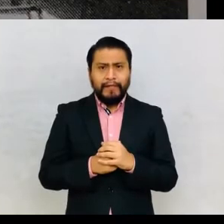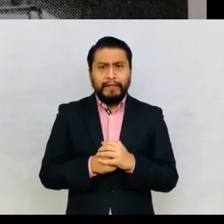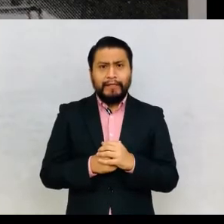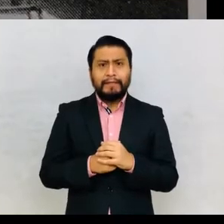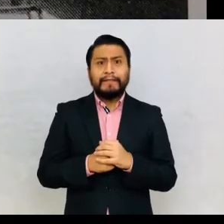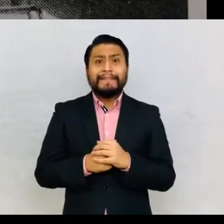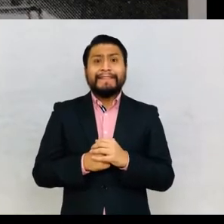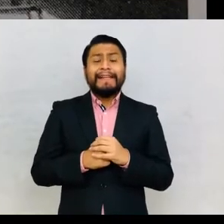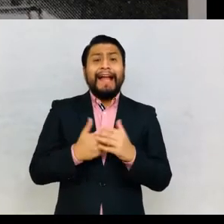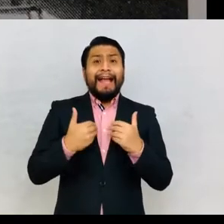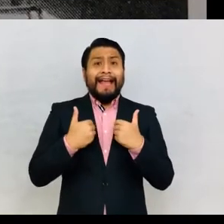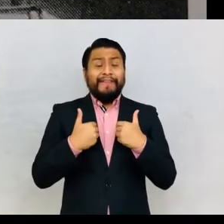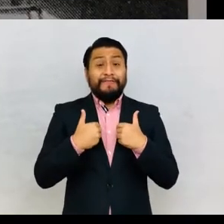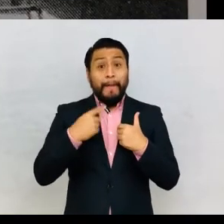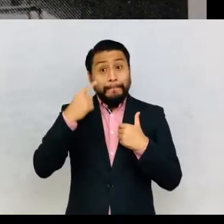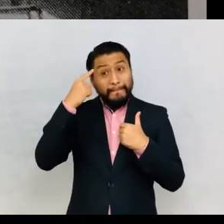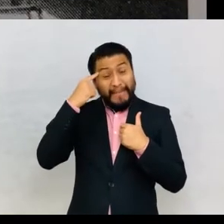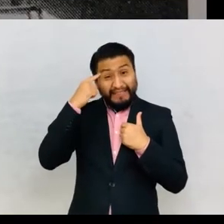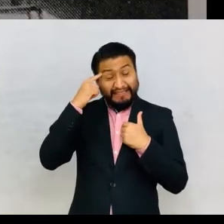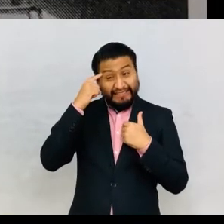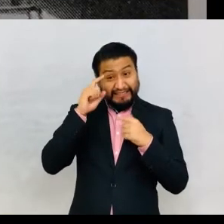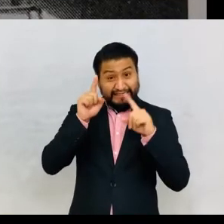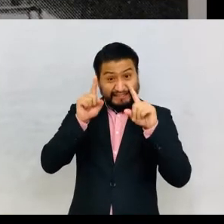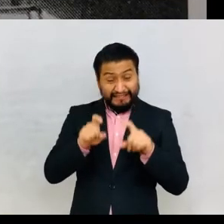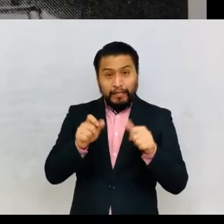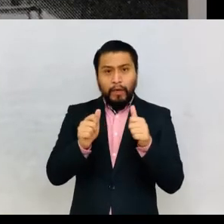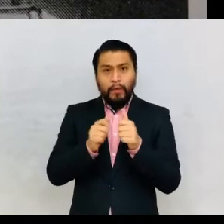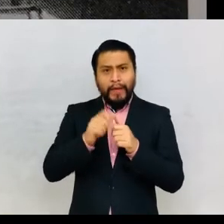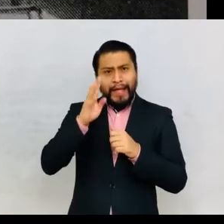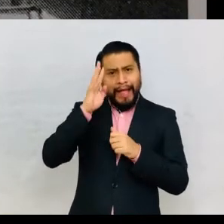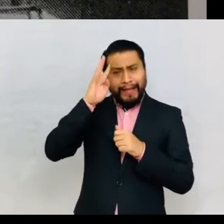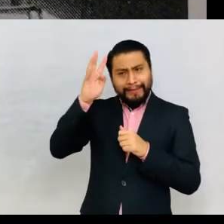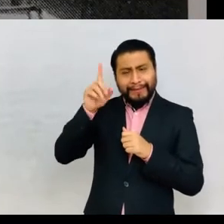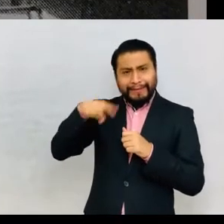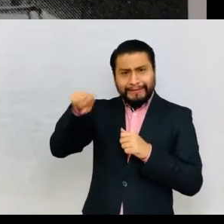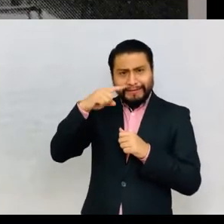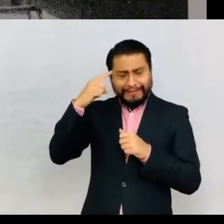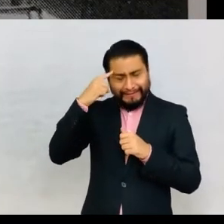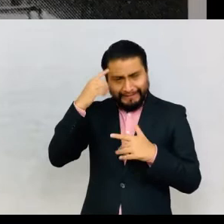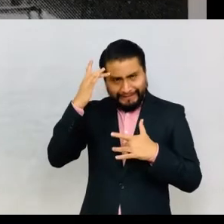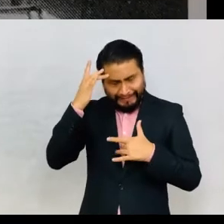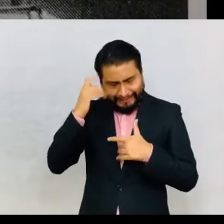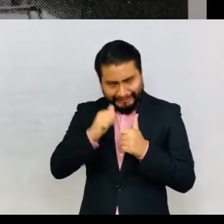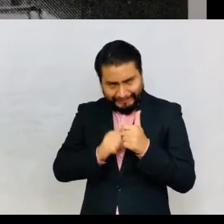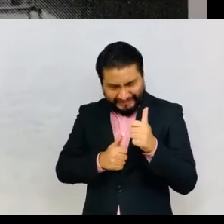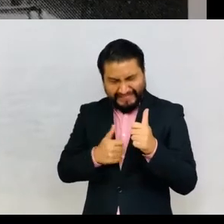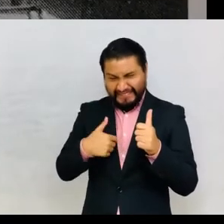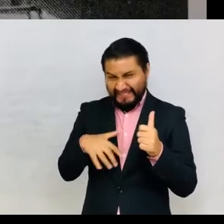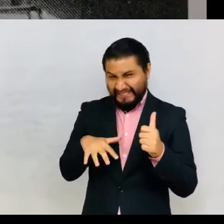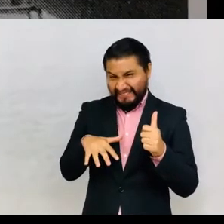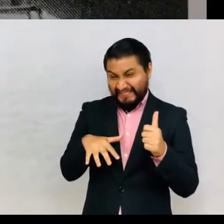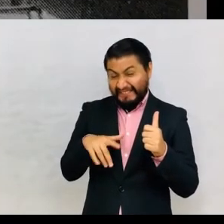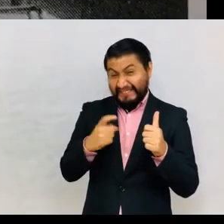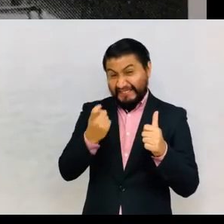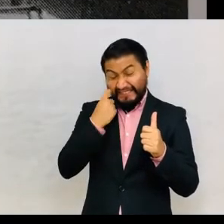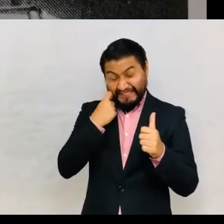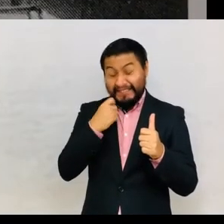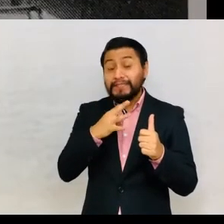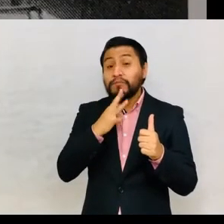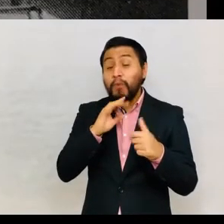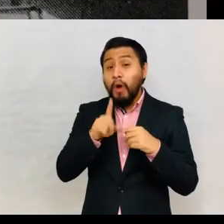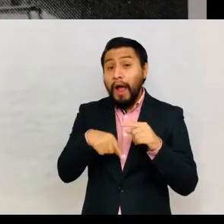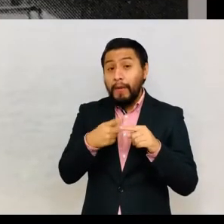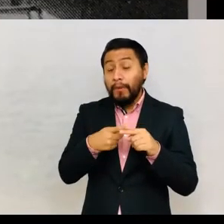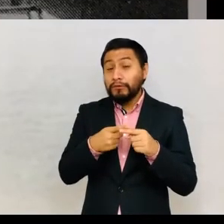these so-called mental tests doing with the idea of retardation that I have already spoken about in